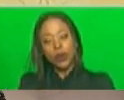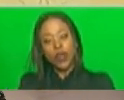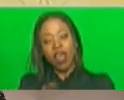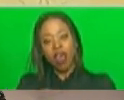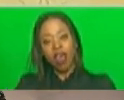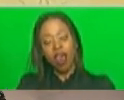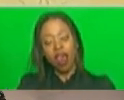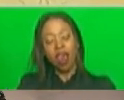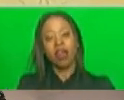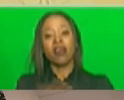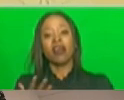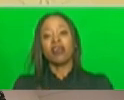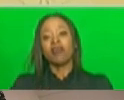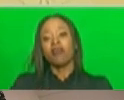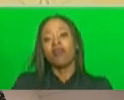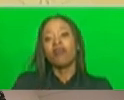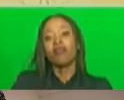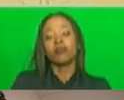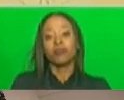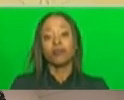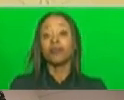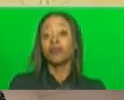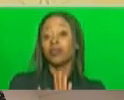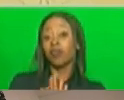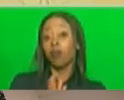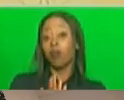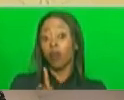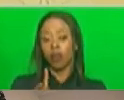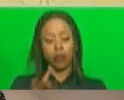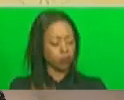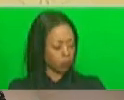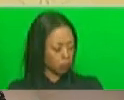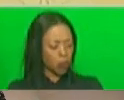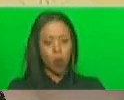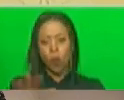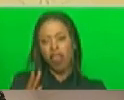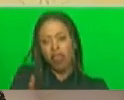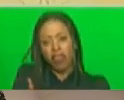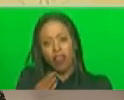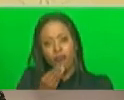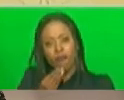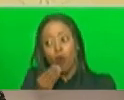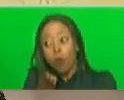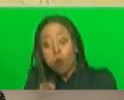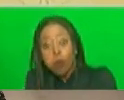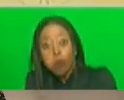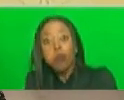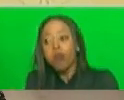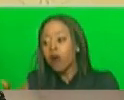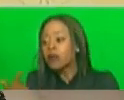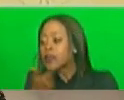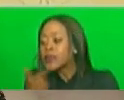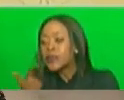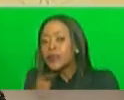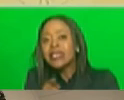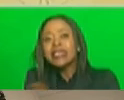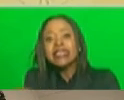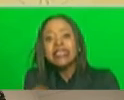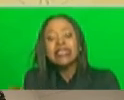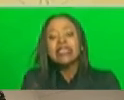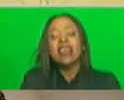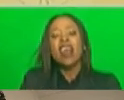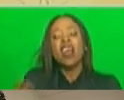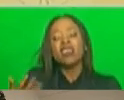they found instances where food was being stored alongside pesticides and